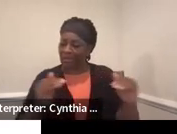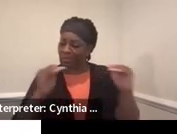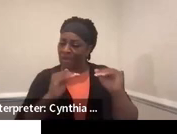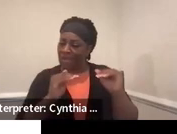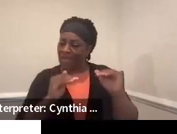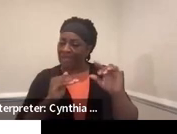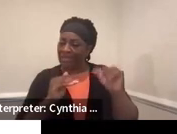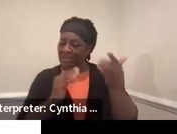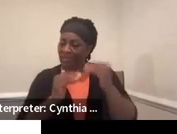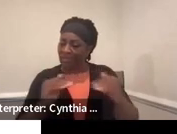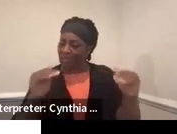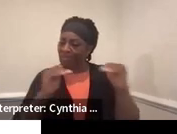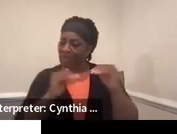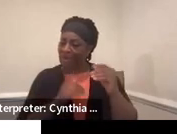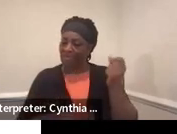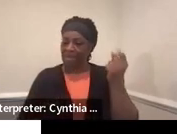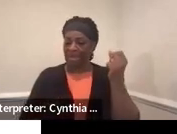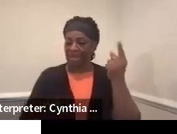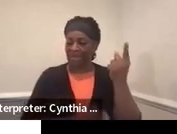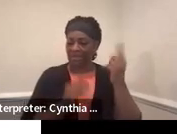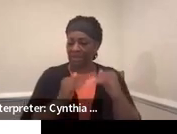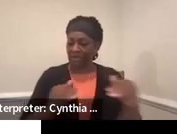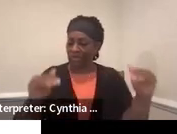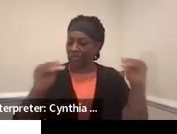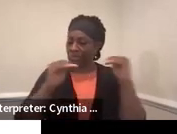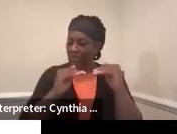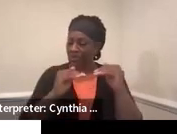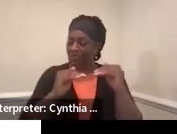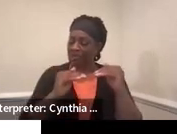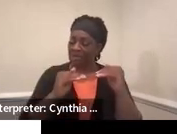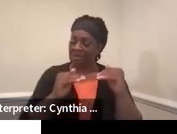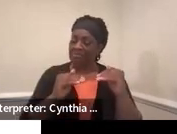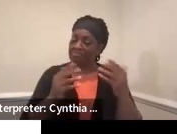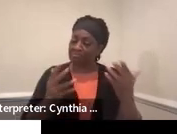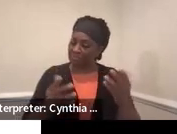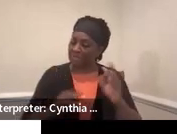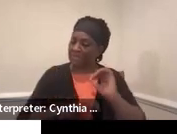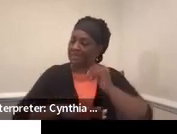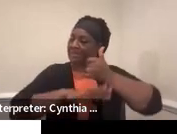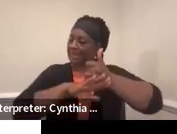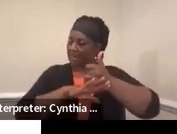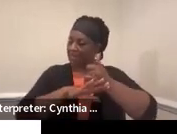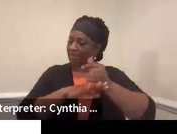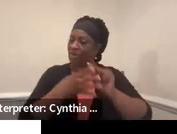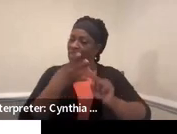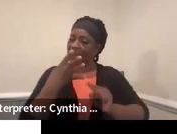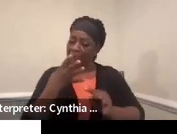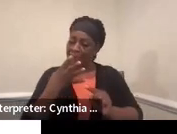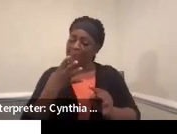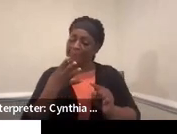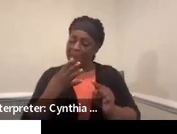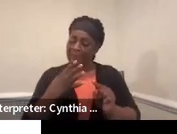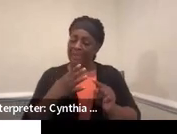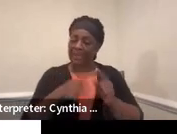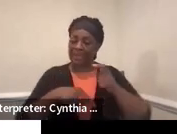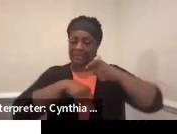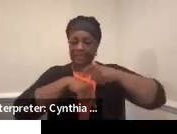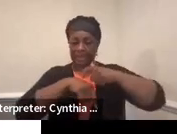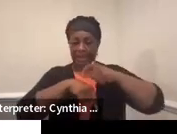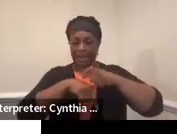and then my 11th and 12th students. So they had a period